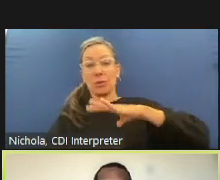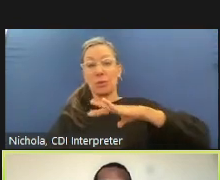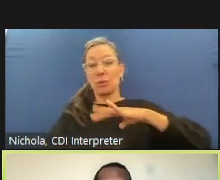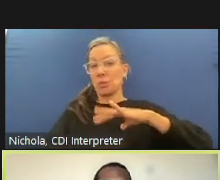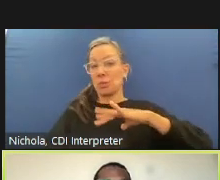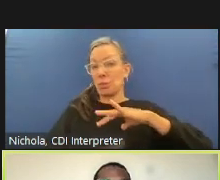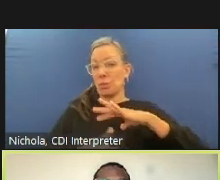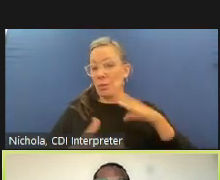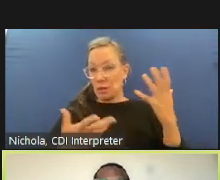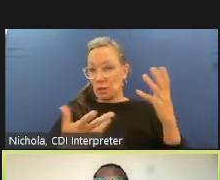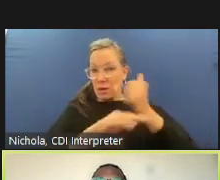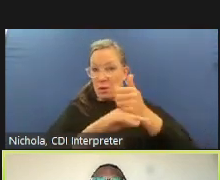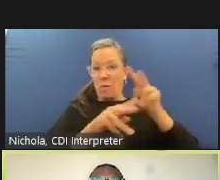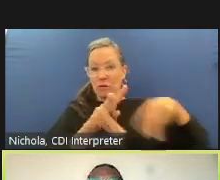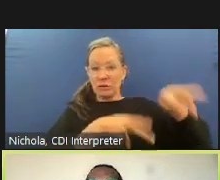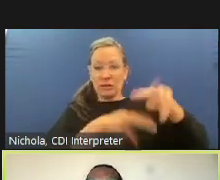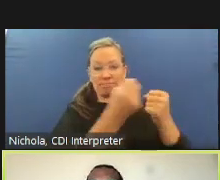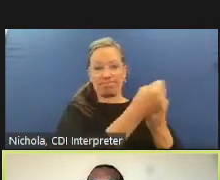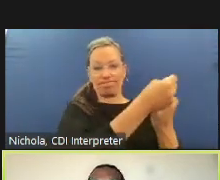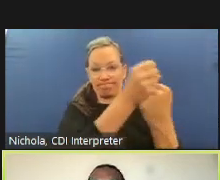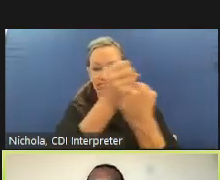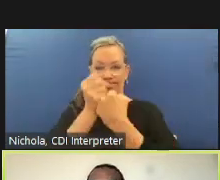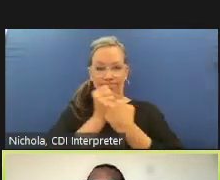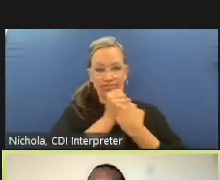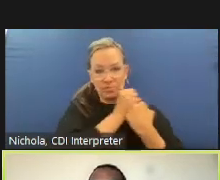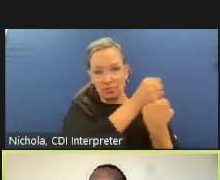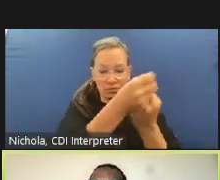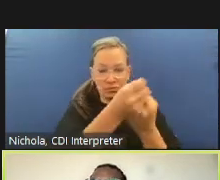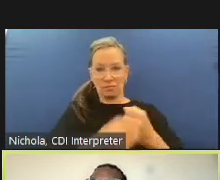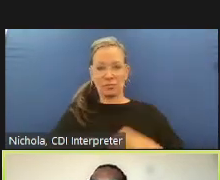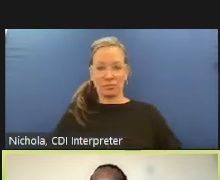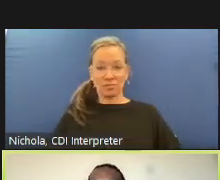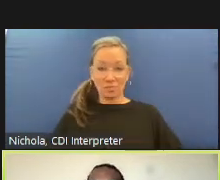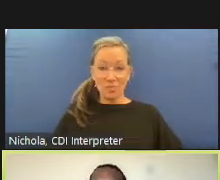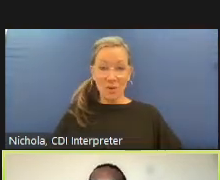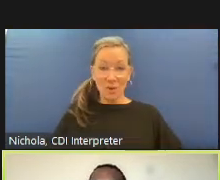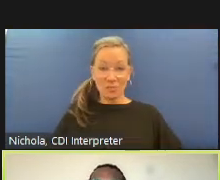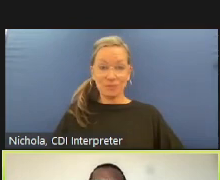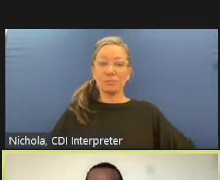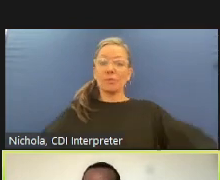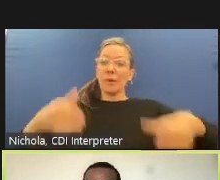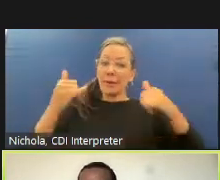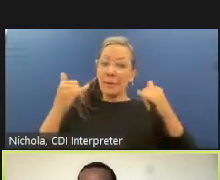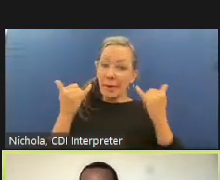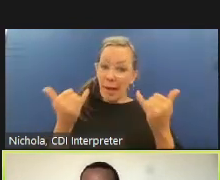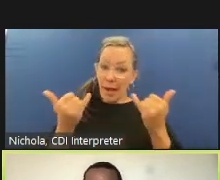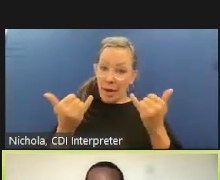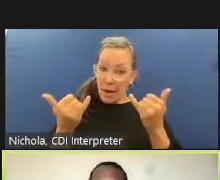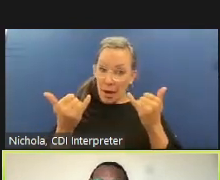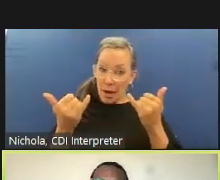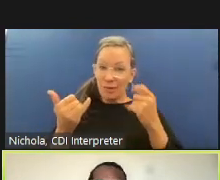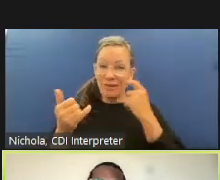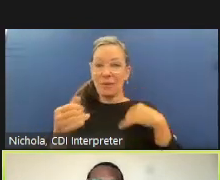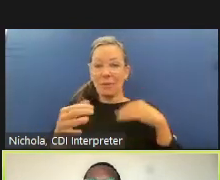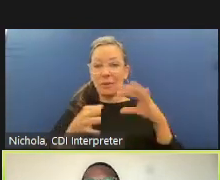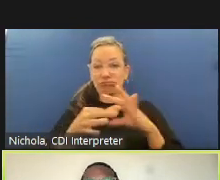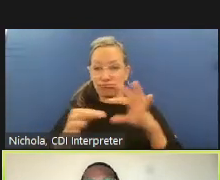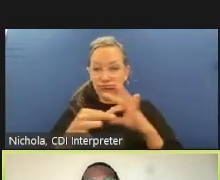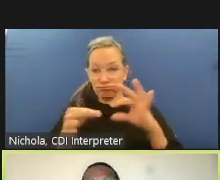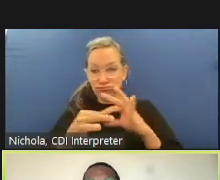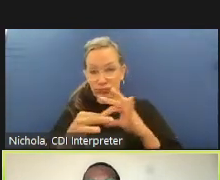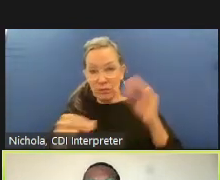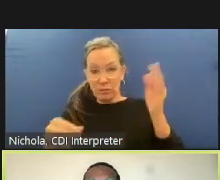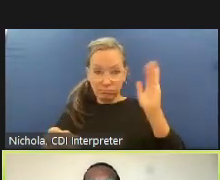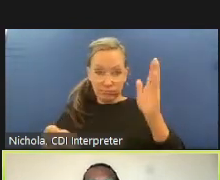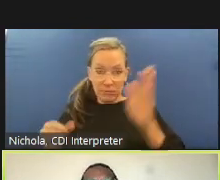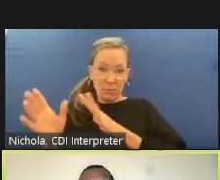so as i i get to the close to the end of my educational session and and i should